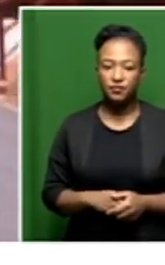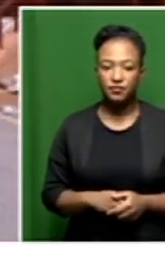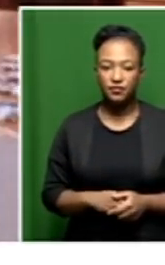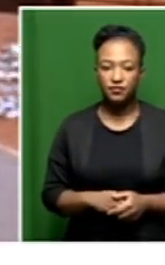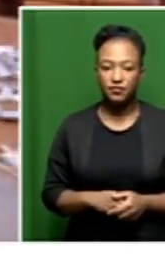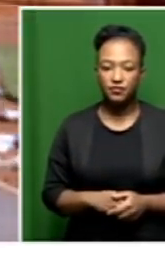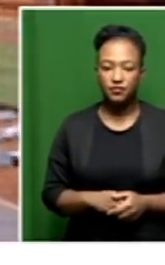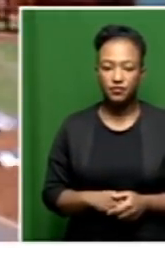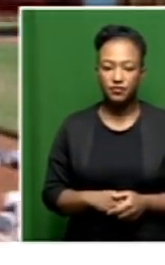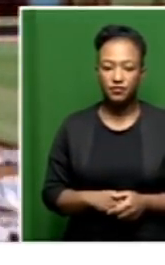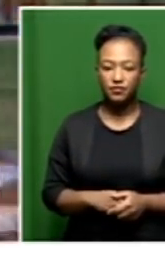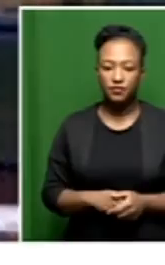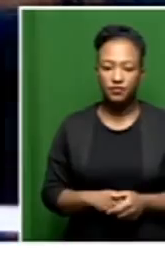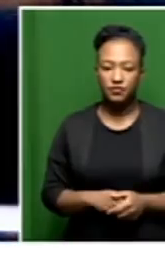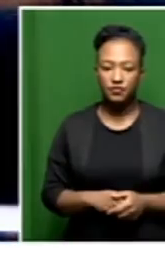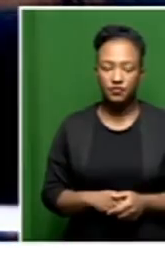in joining us back.